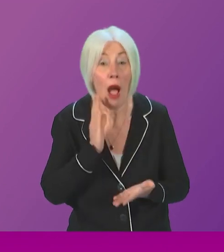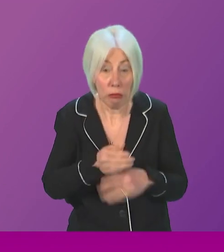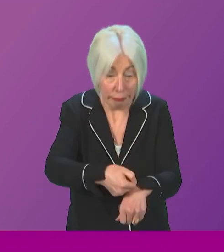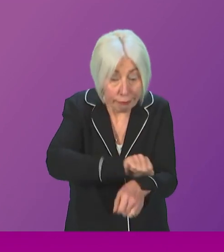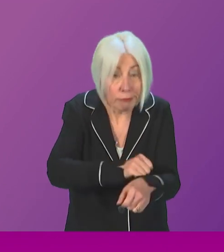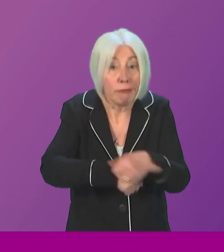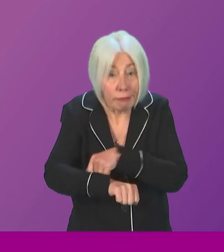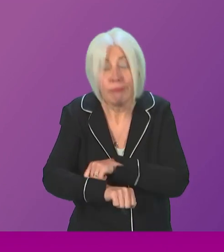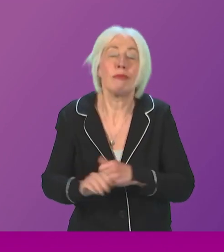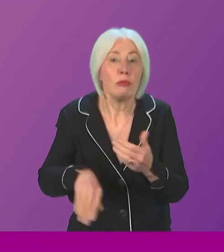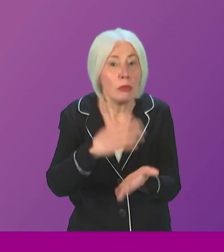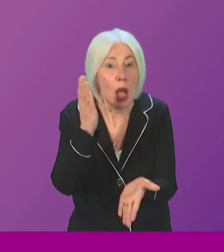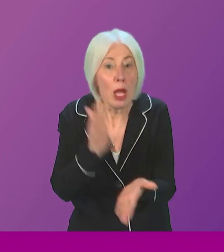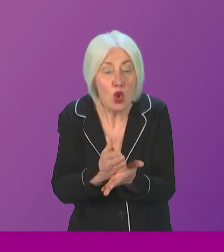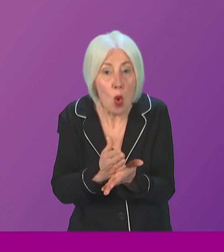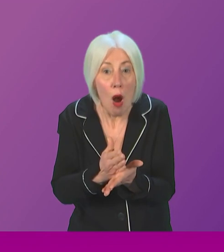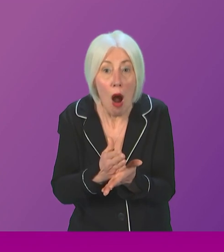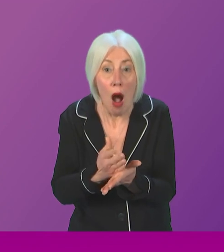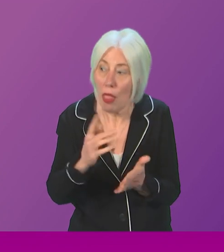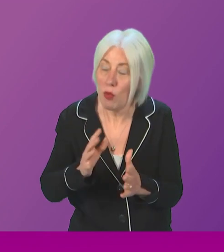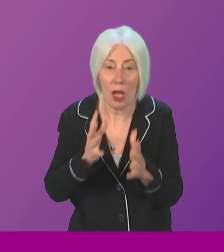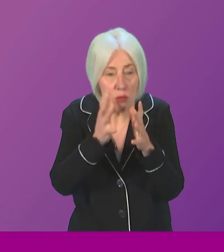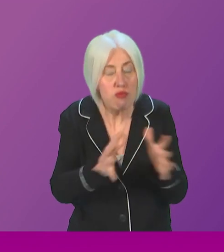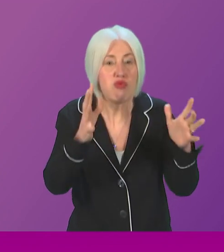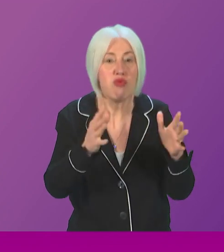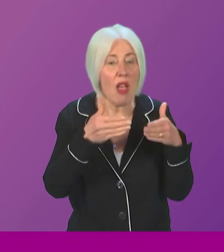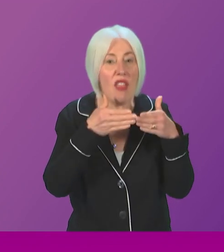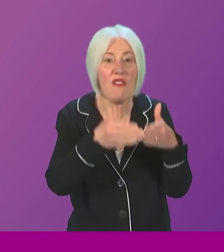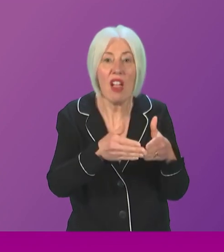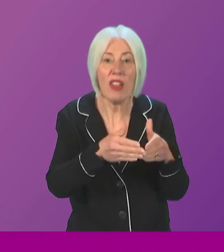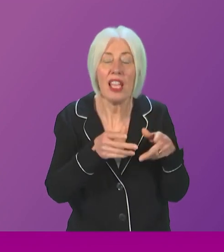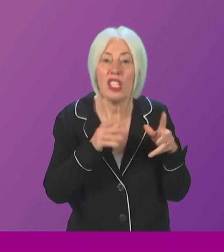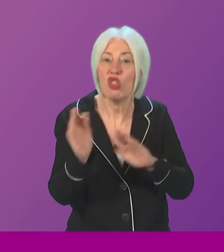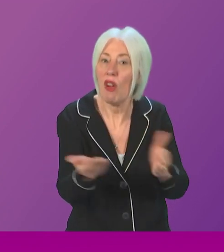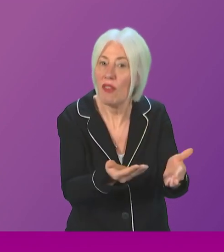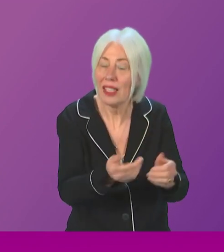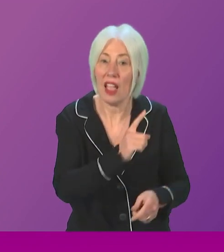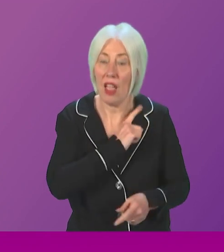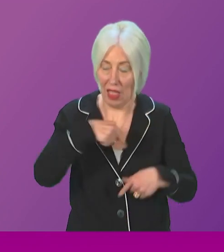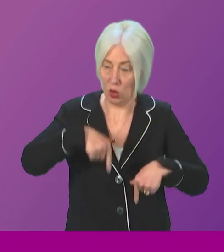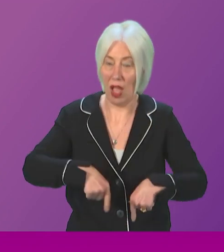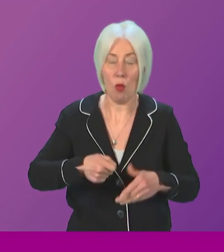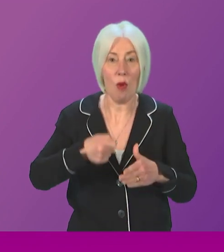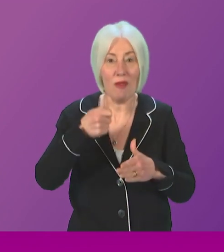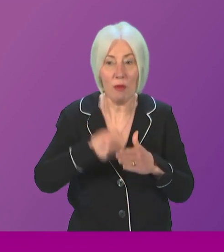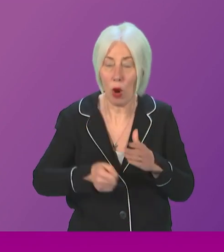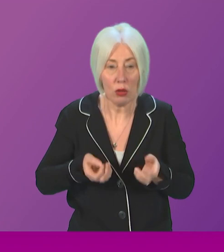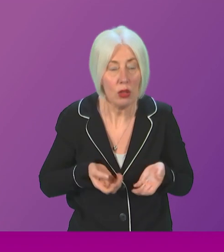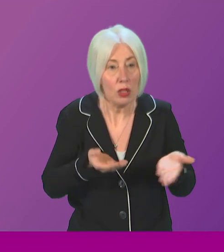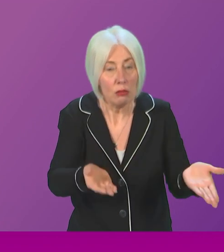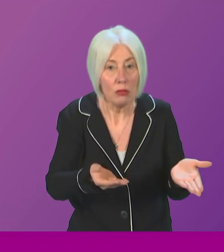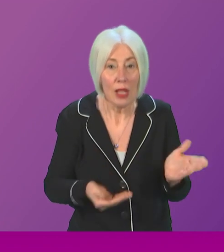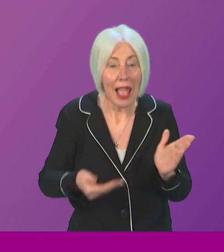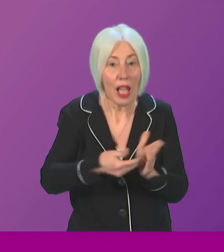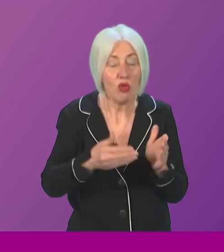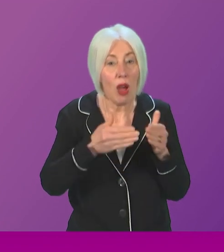to ensure that we bolster the ferry network services. That's why this government has bought and deployed an additional vessel